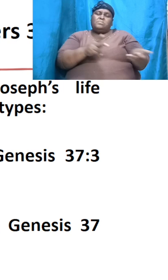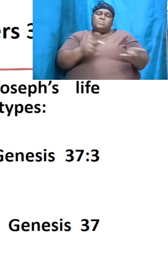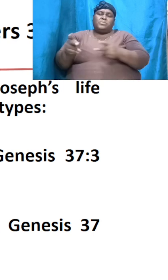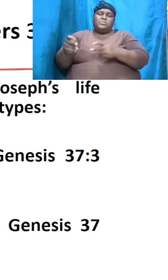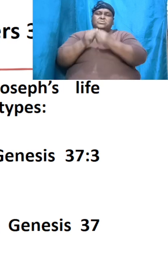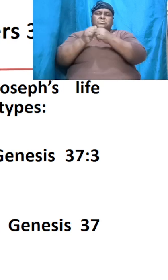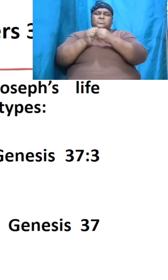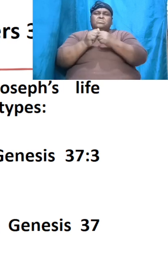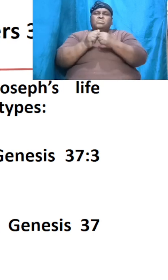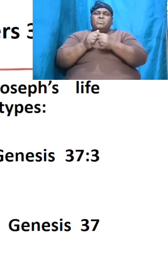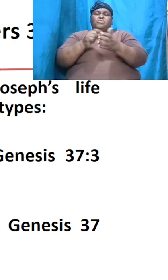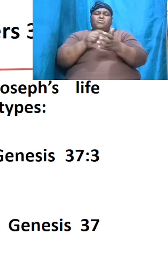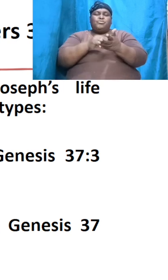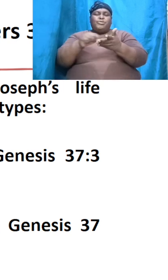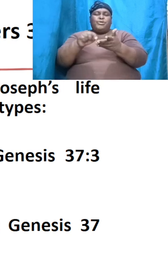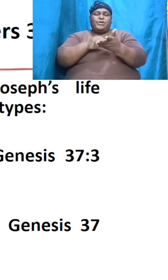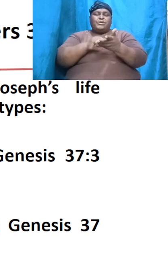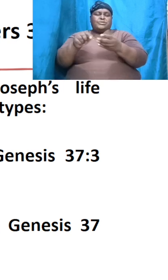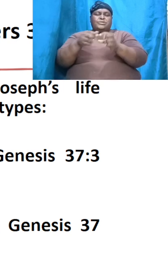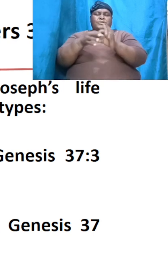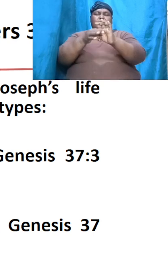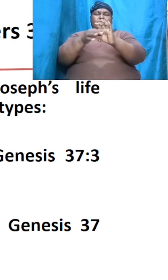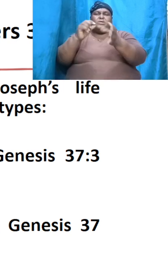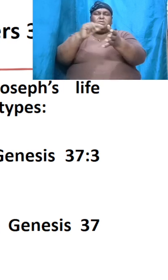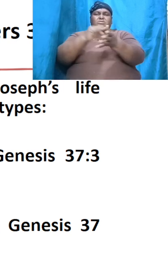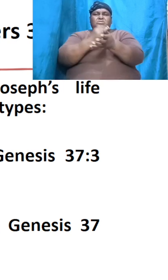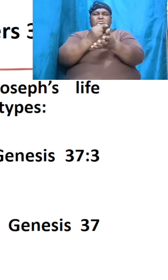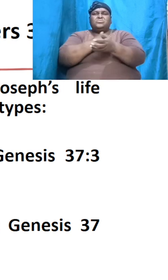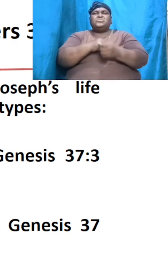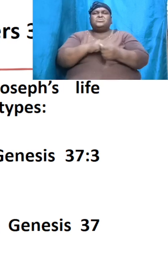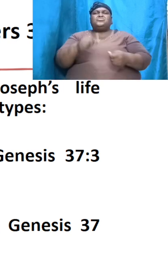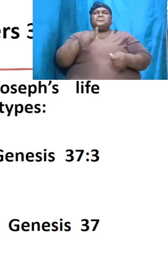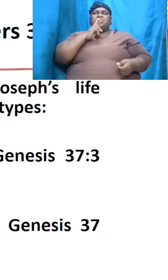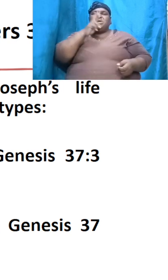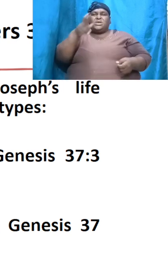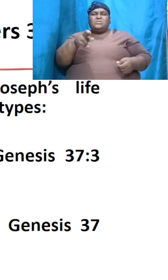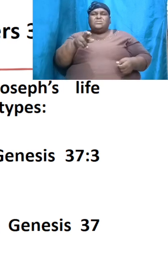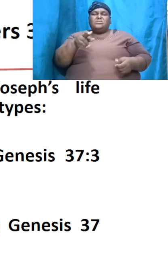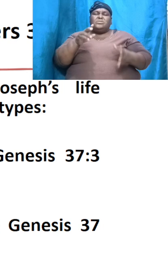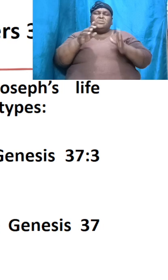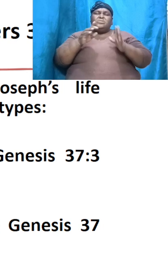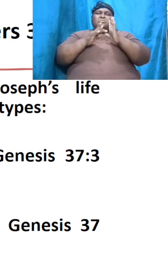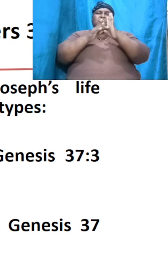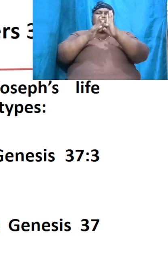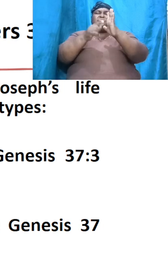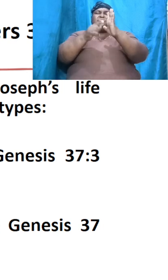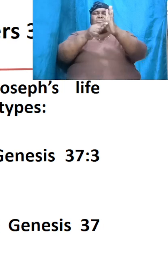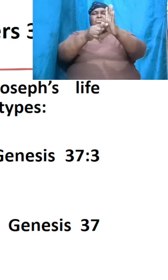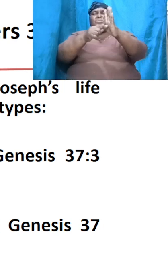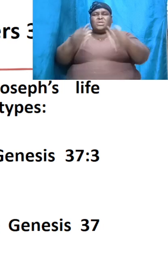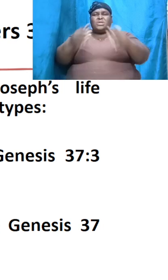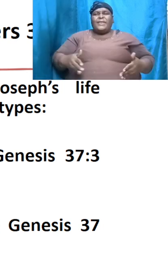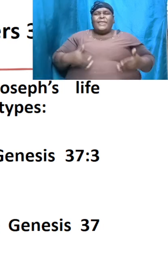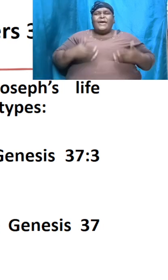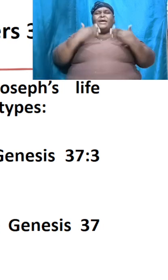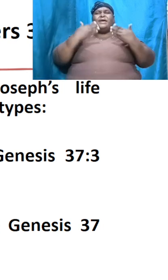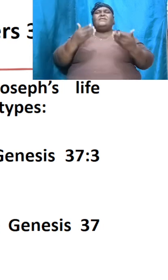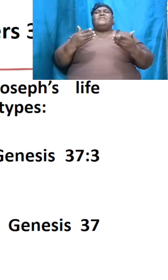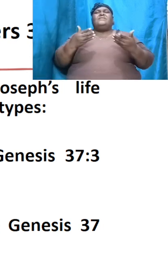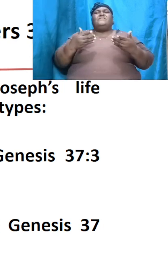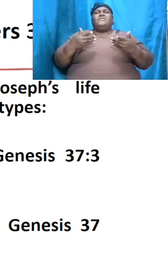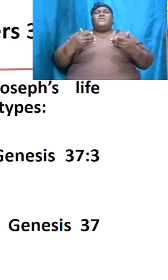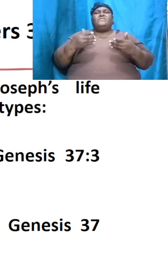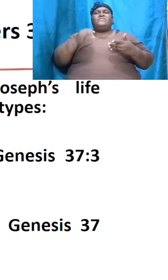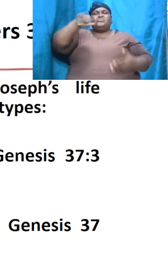deliberate it shows us in the life of Jacob it shows us in the life of Joseph it shows us